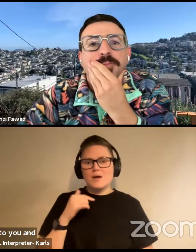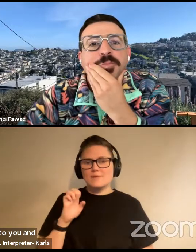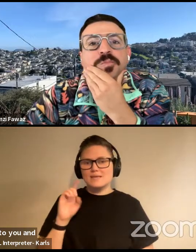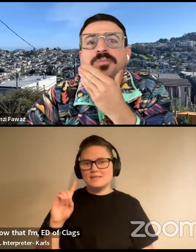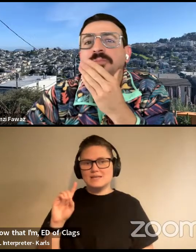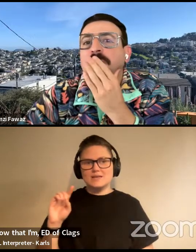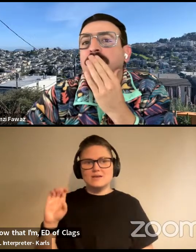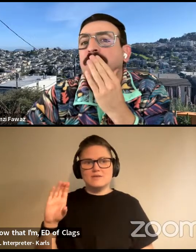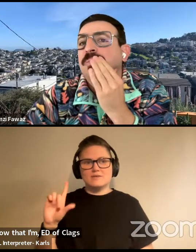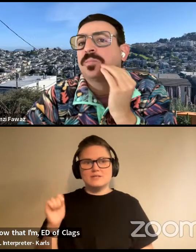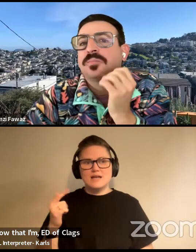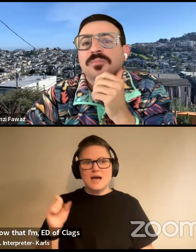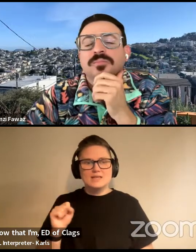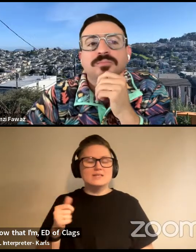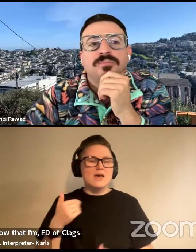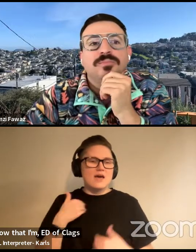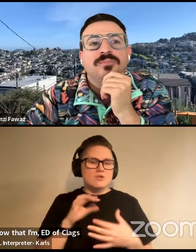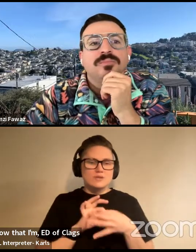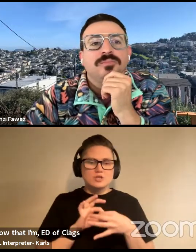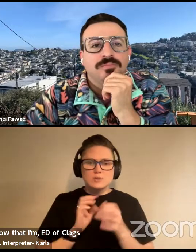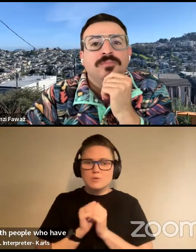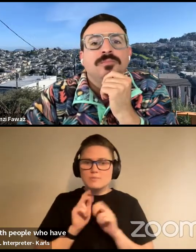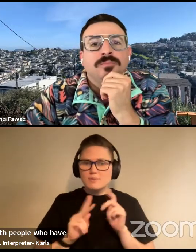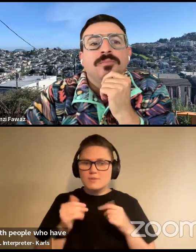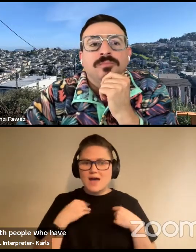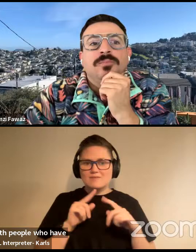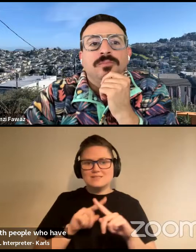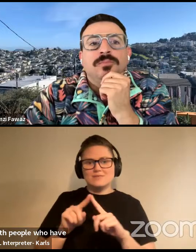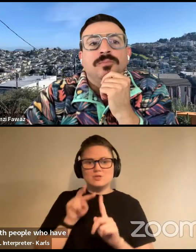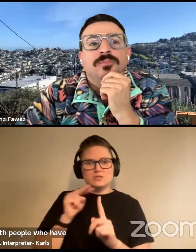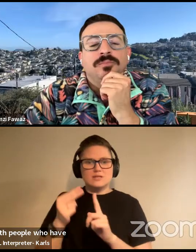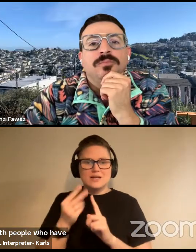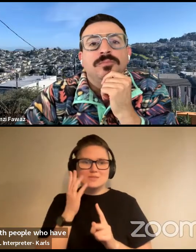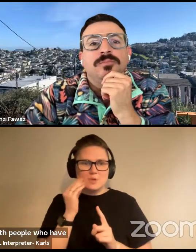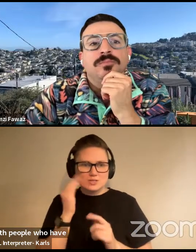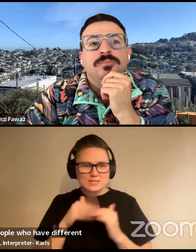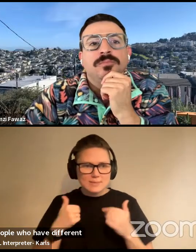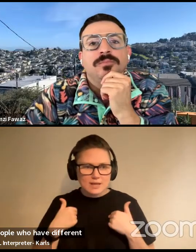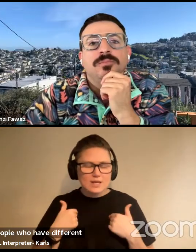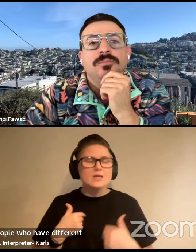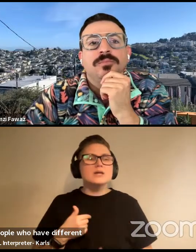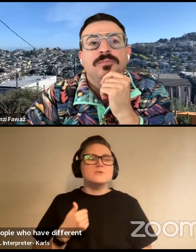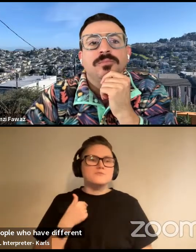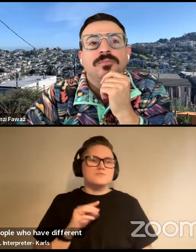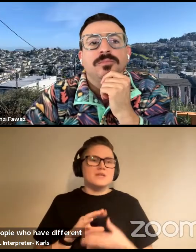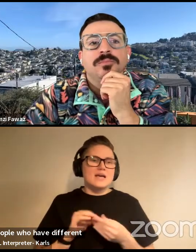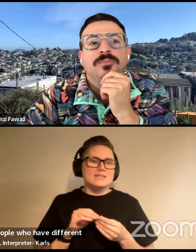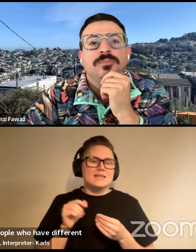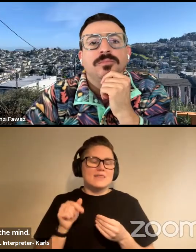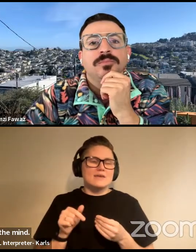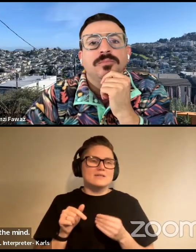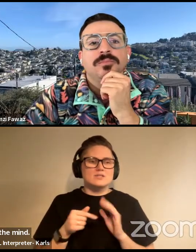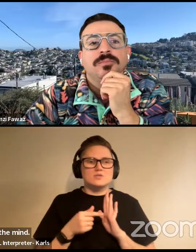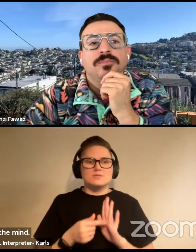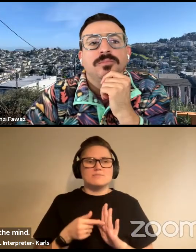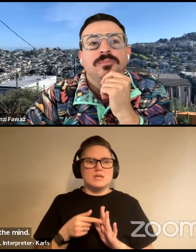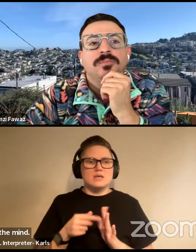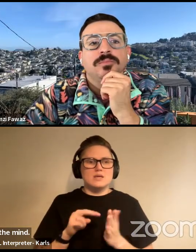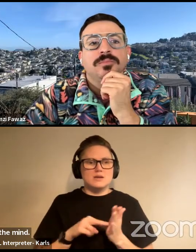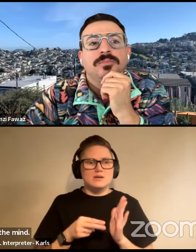uh, have a relationship with people who have different experiences than mine. And so I say this by, by way of saying, um,